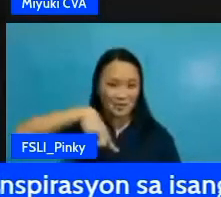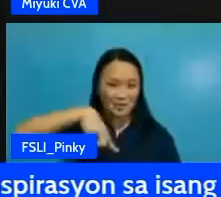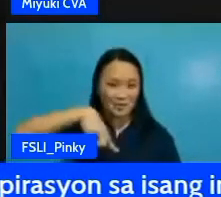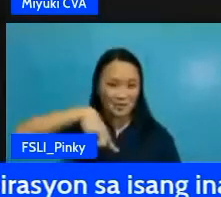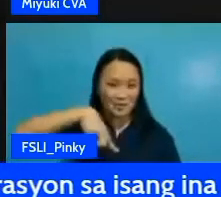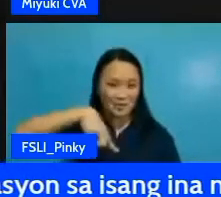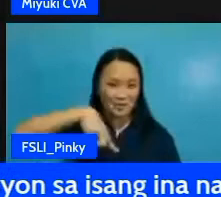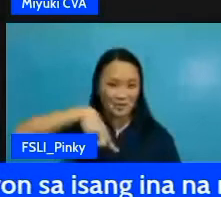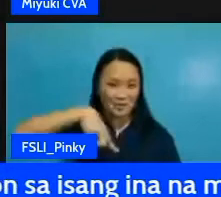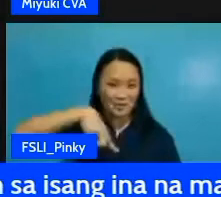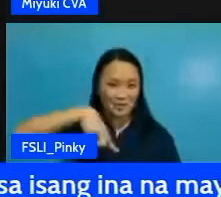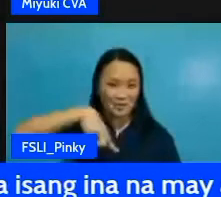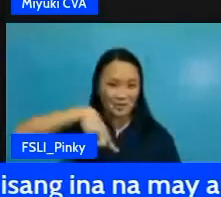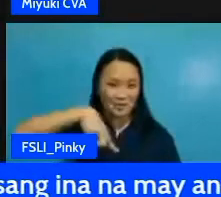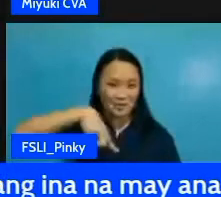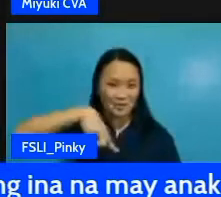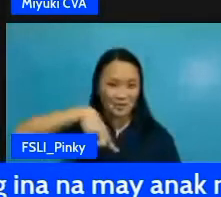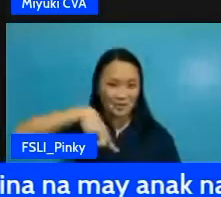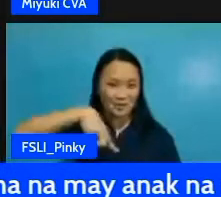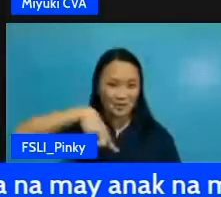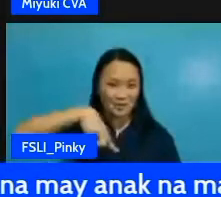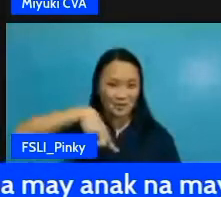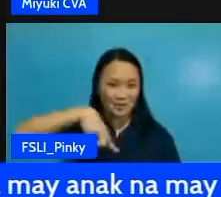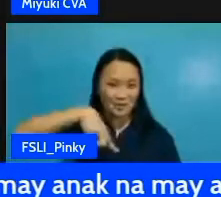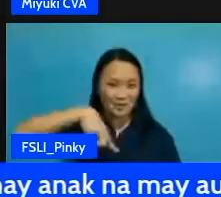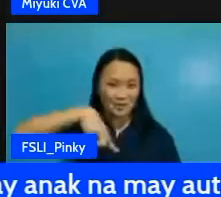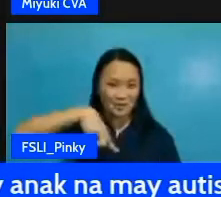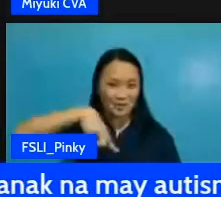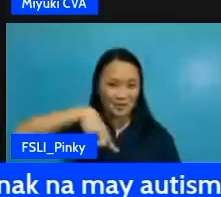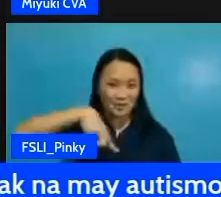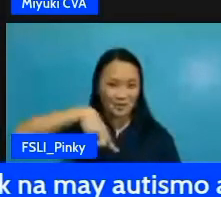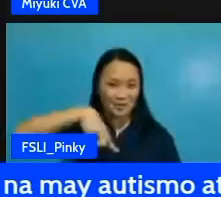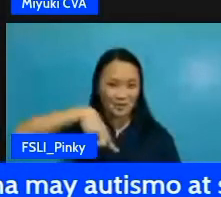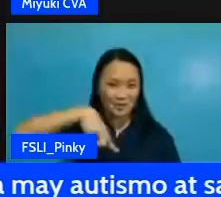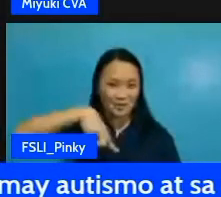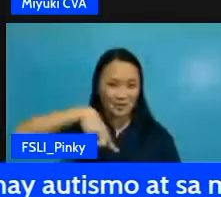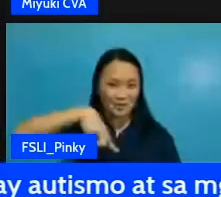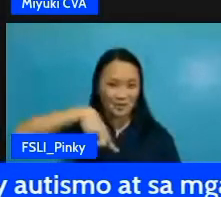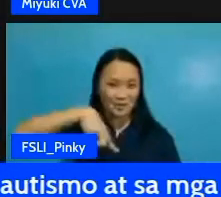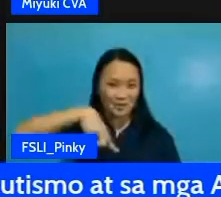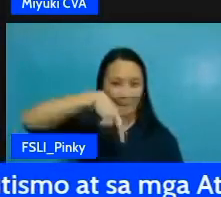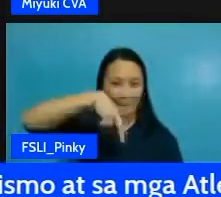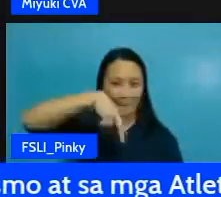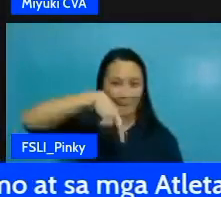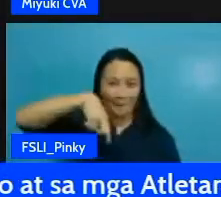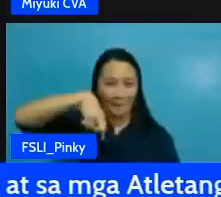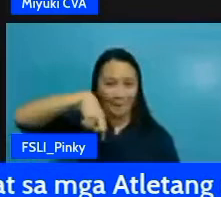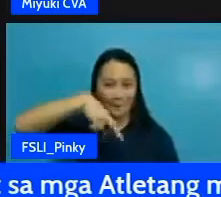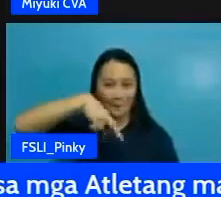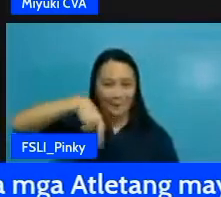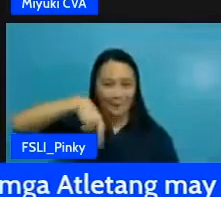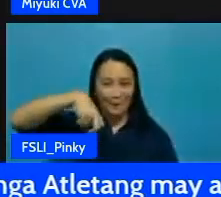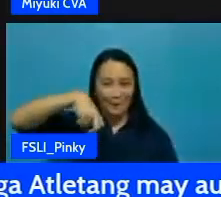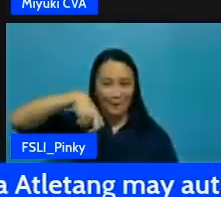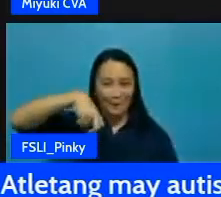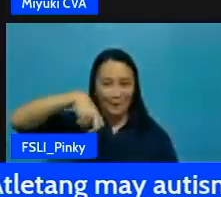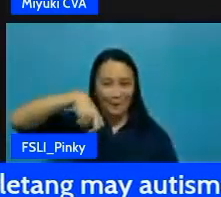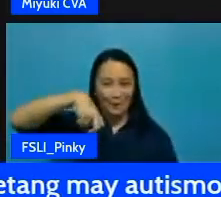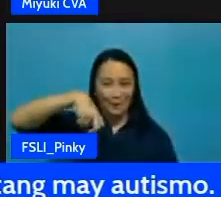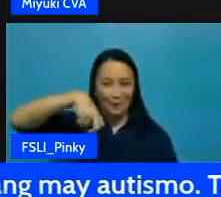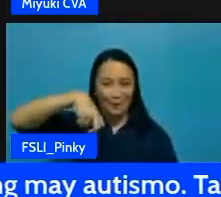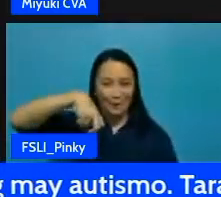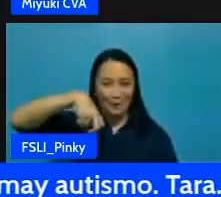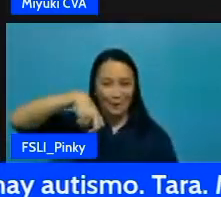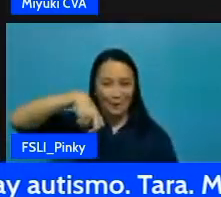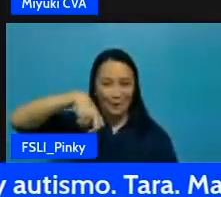slide switch slide switch one more time slide switch